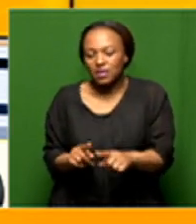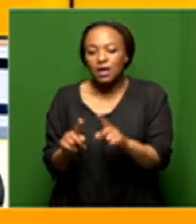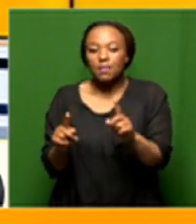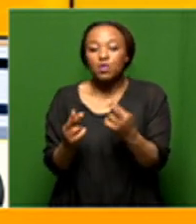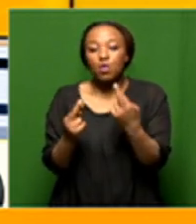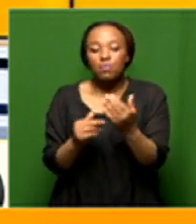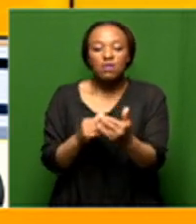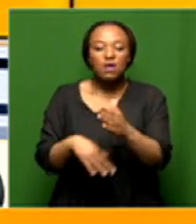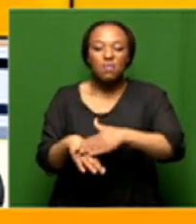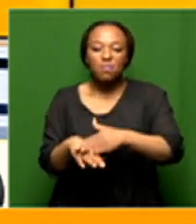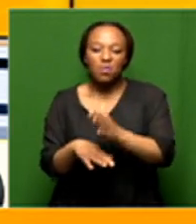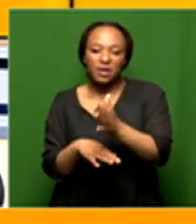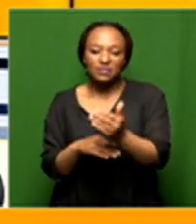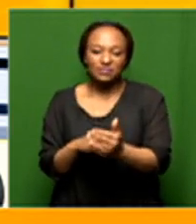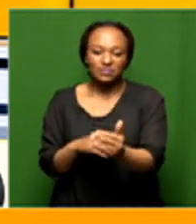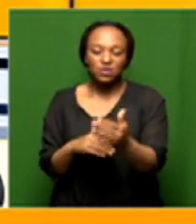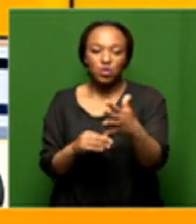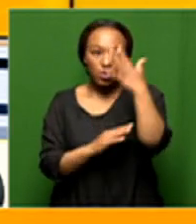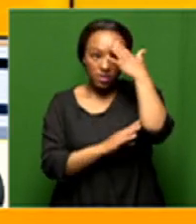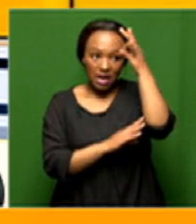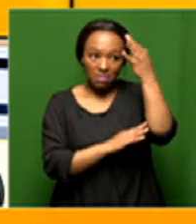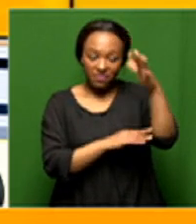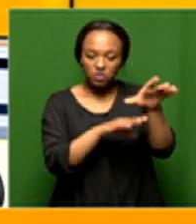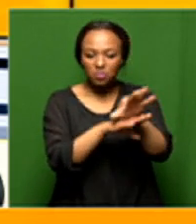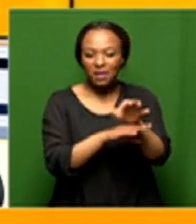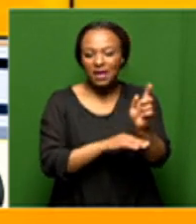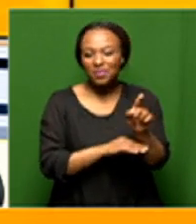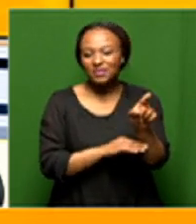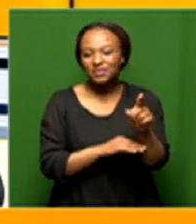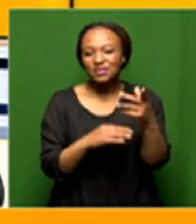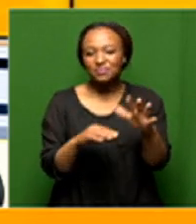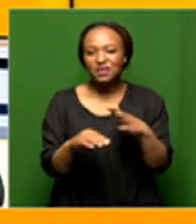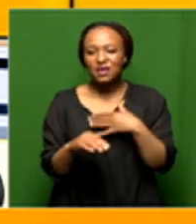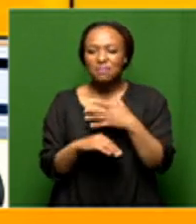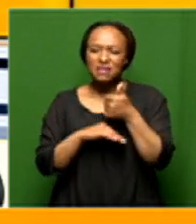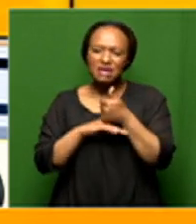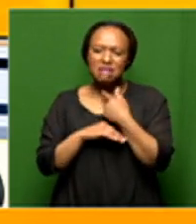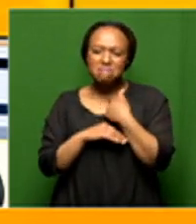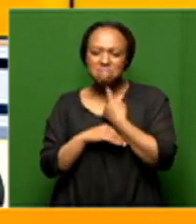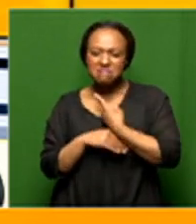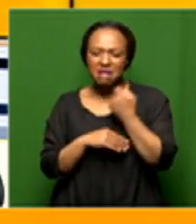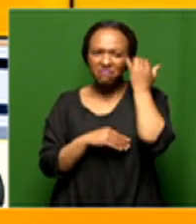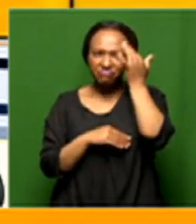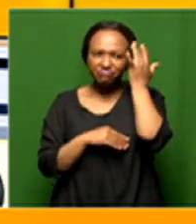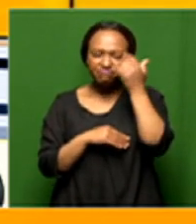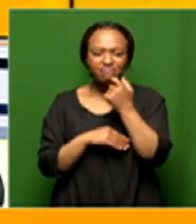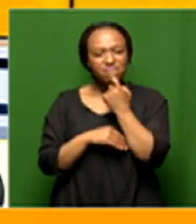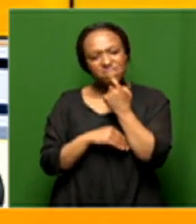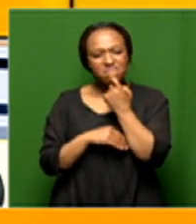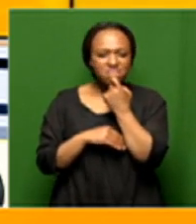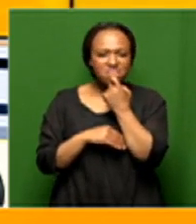hopefully get a little bit more insight into what government has planned but you know I've often sat down and thought about it myself those kind of things that